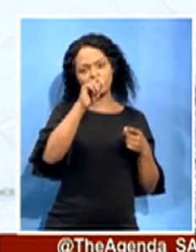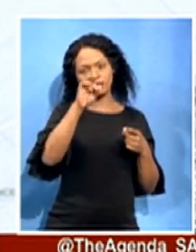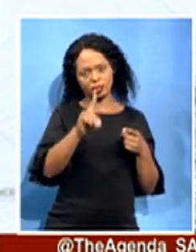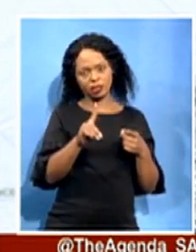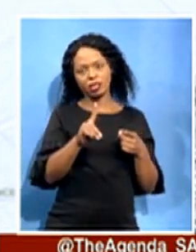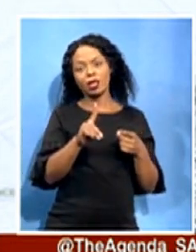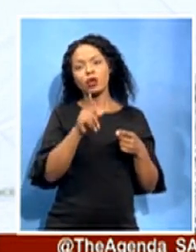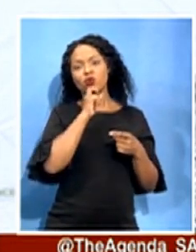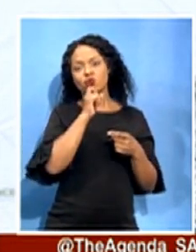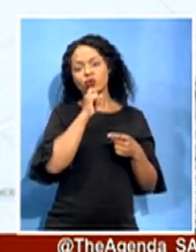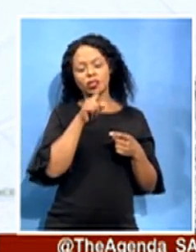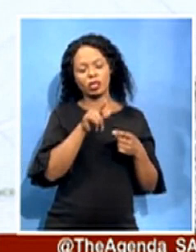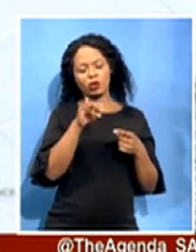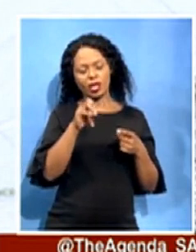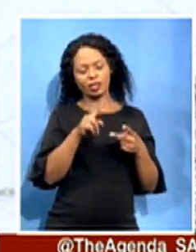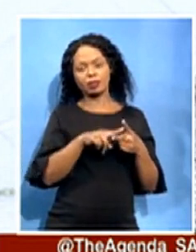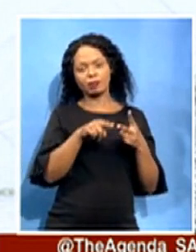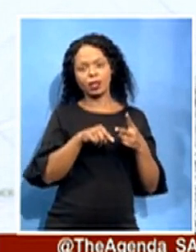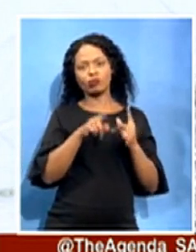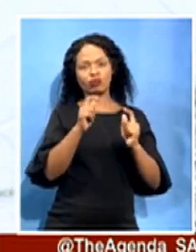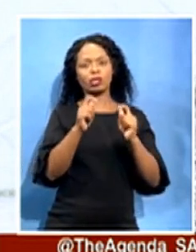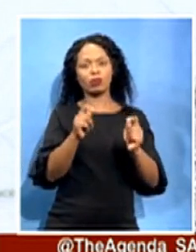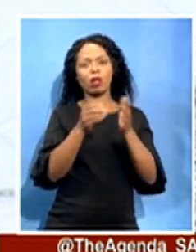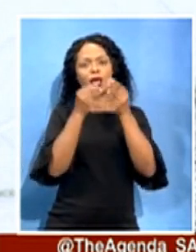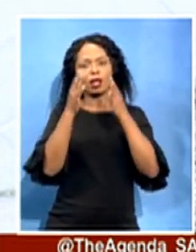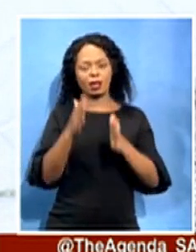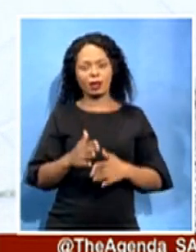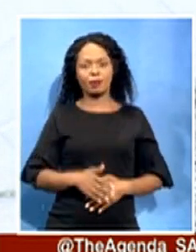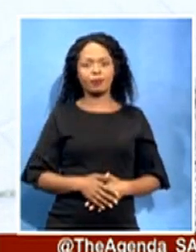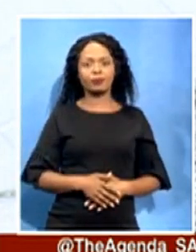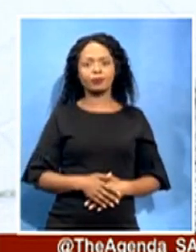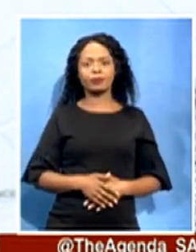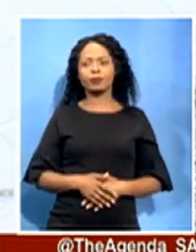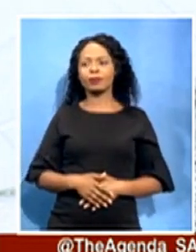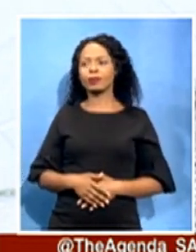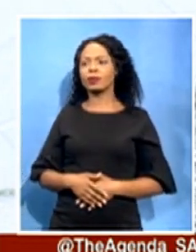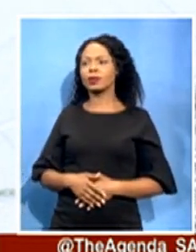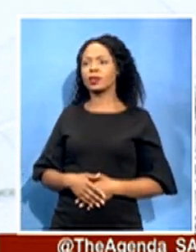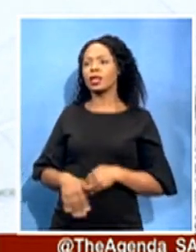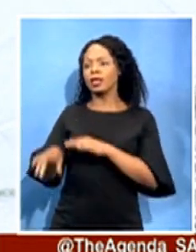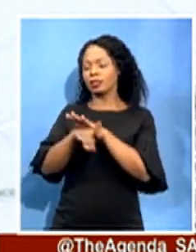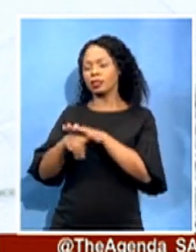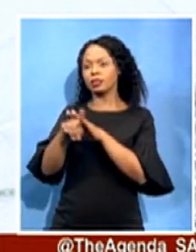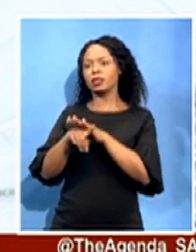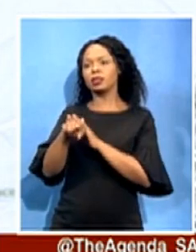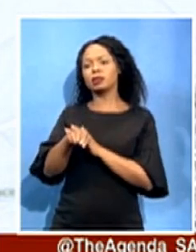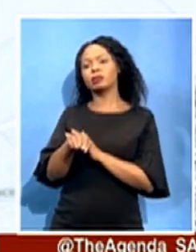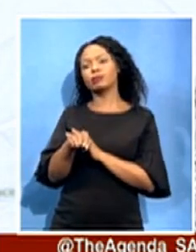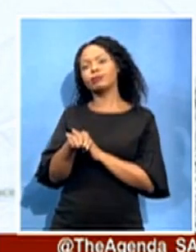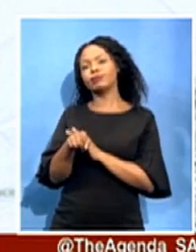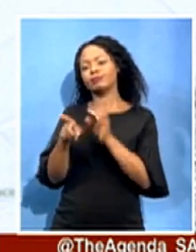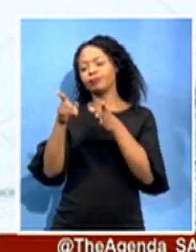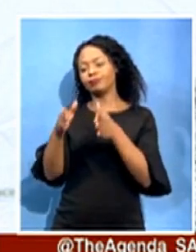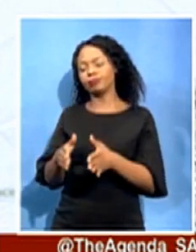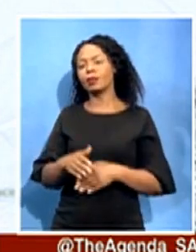director invited service providers to coach and suggested the amounts per learner and this